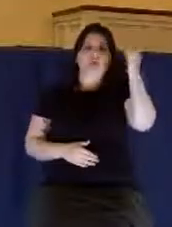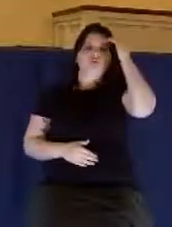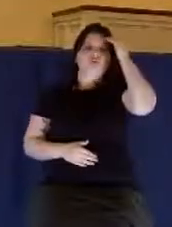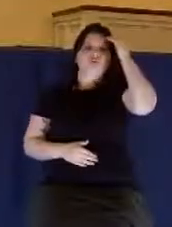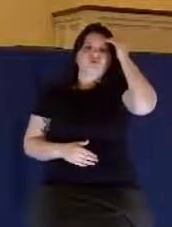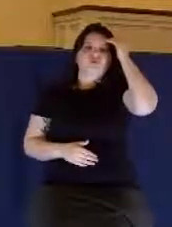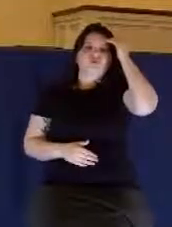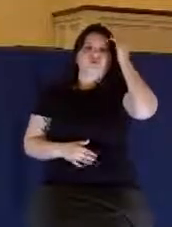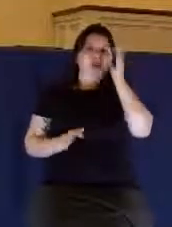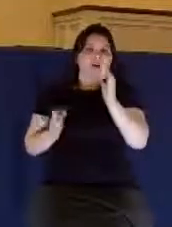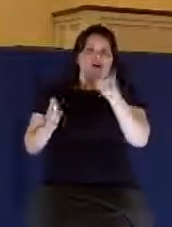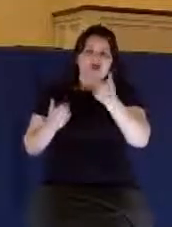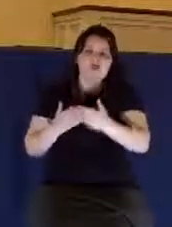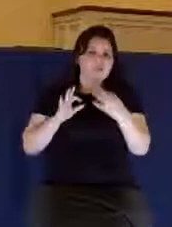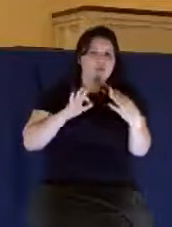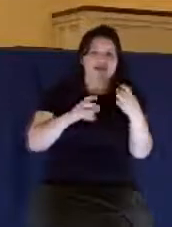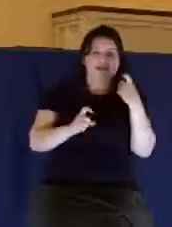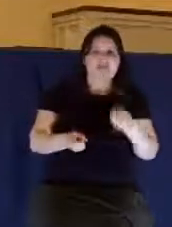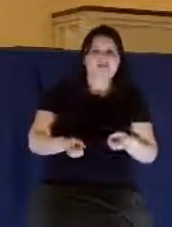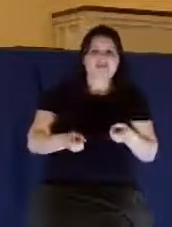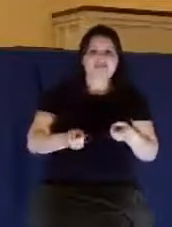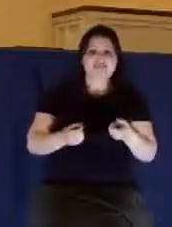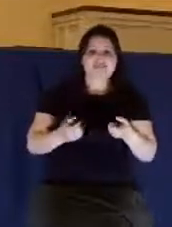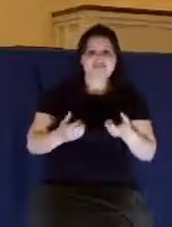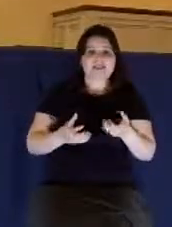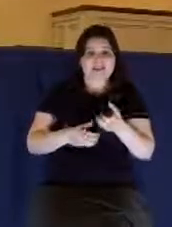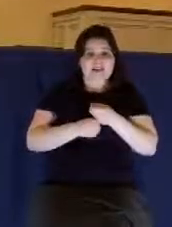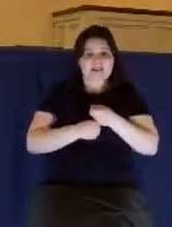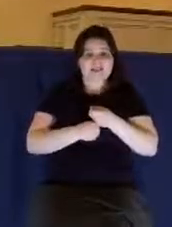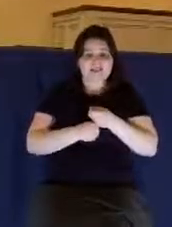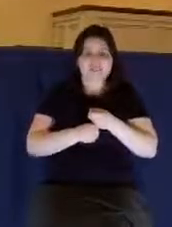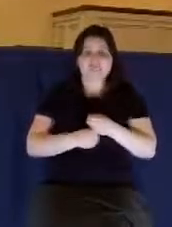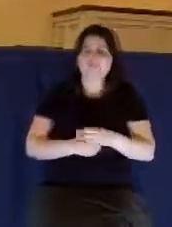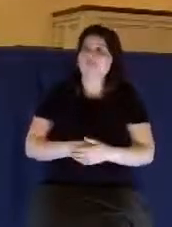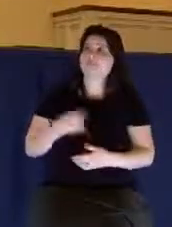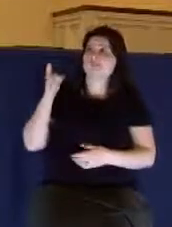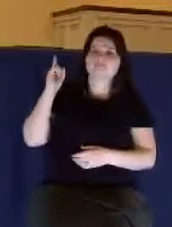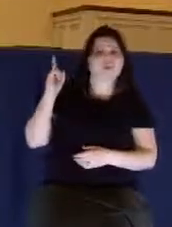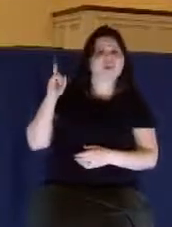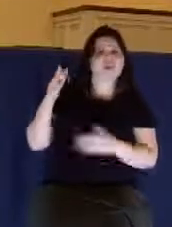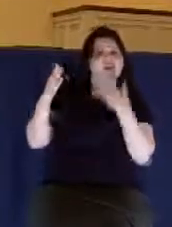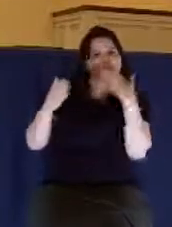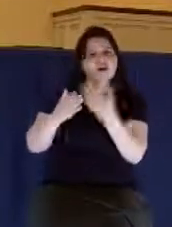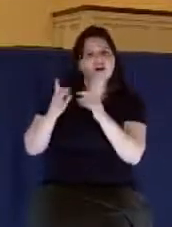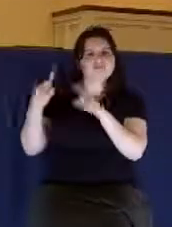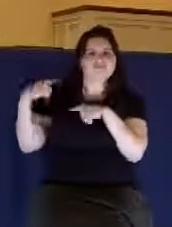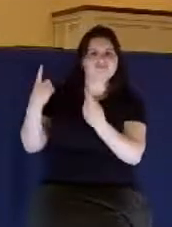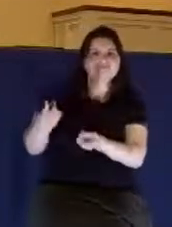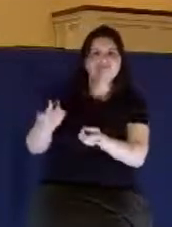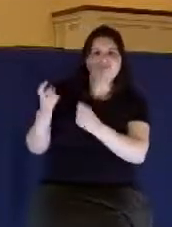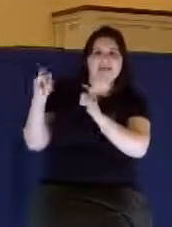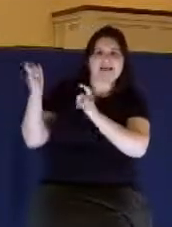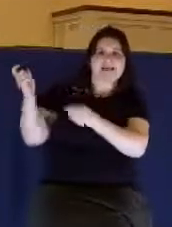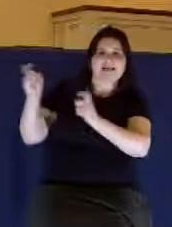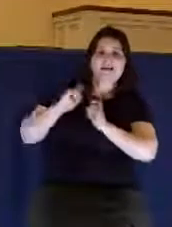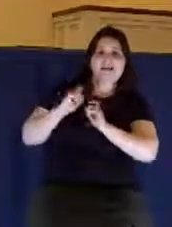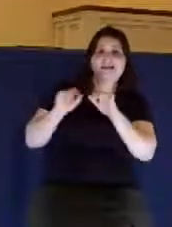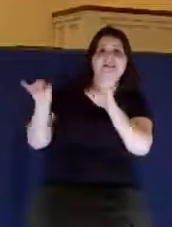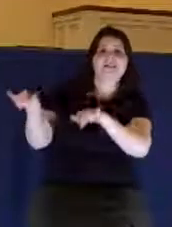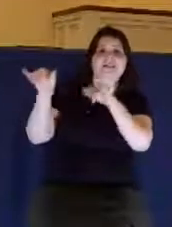And what we have in our life are good gifts. He's good to us in what he gives, and you know what? He's good to us in what he withholds.